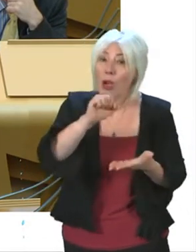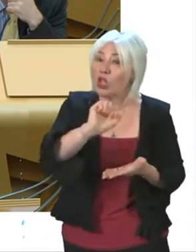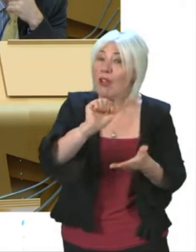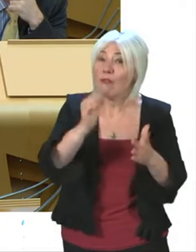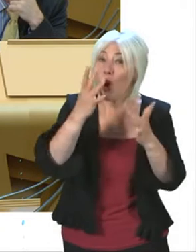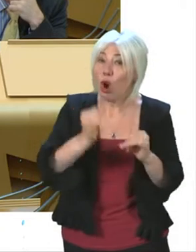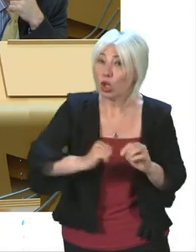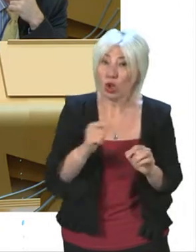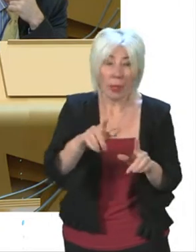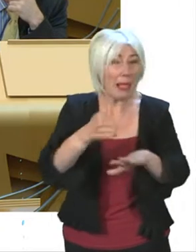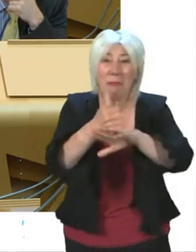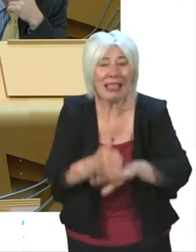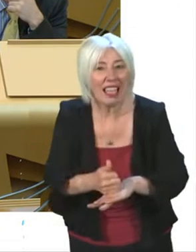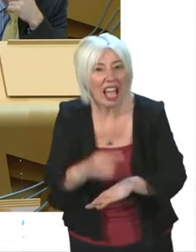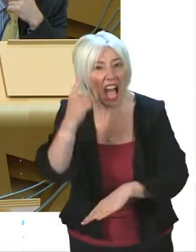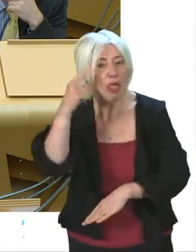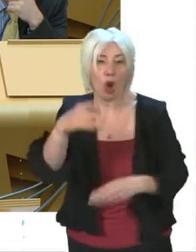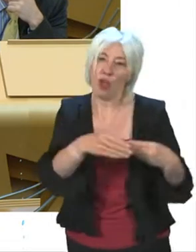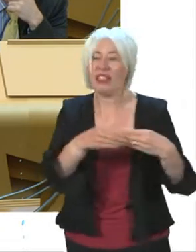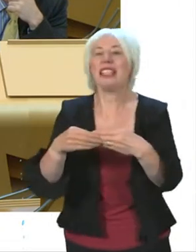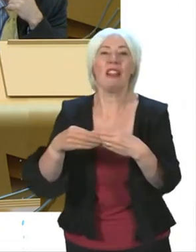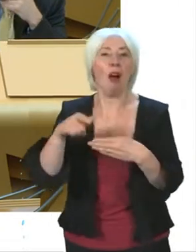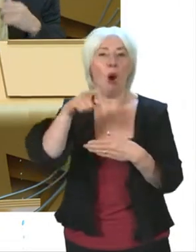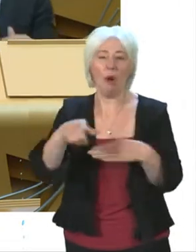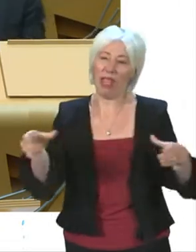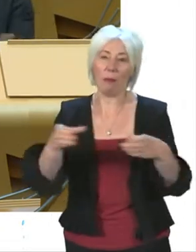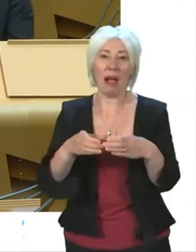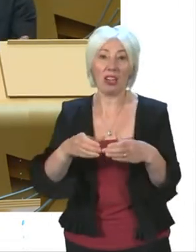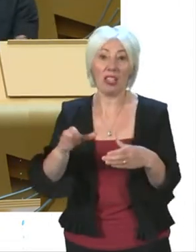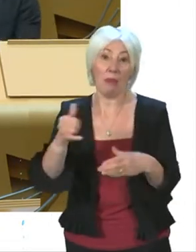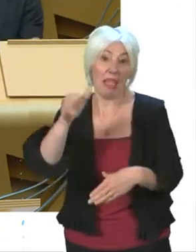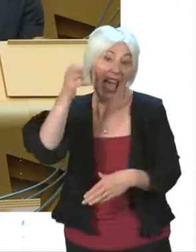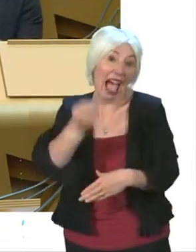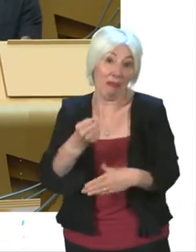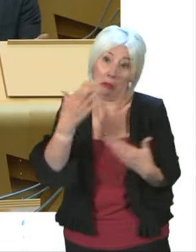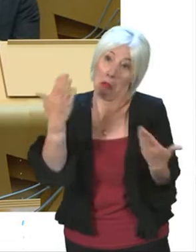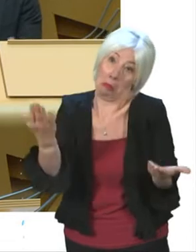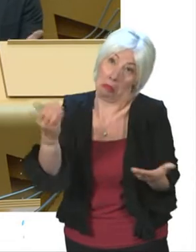That's just basic stuff that I would have thought a leader of an opposition party might have ruined.